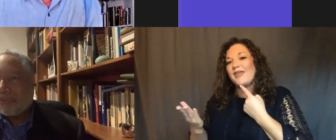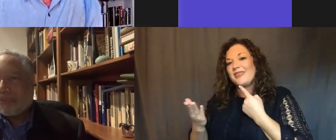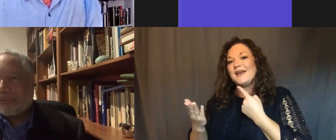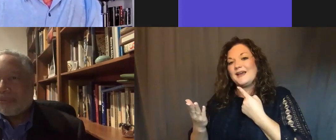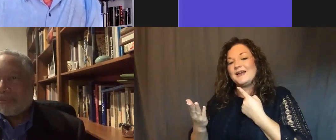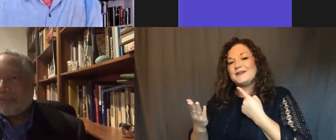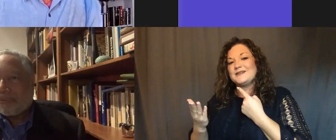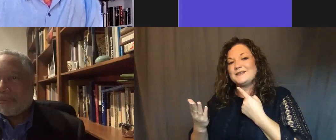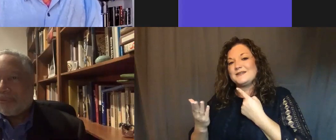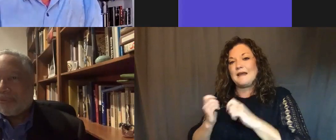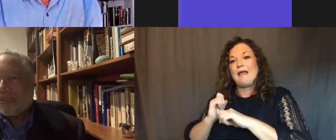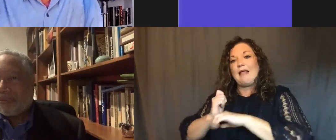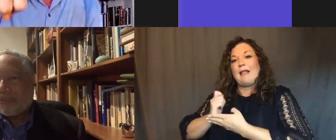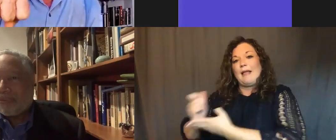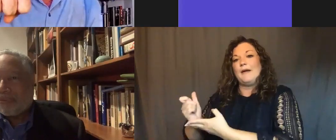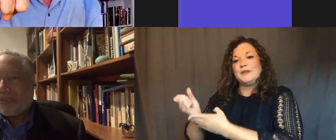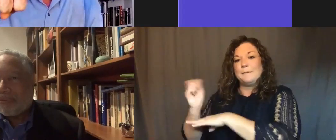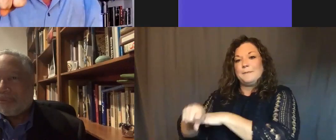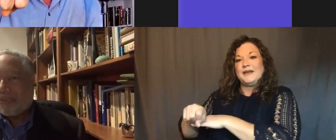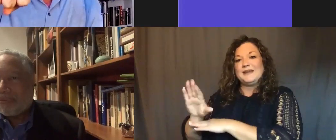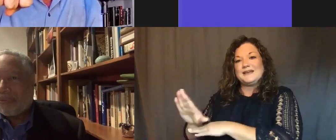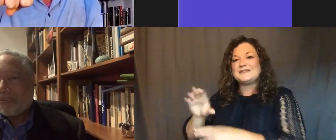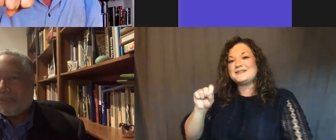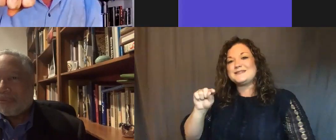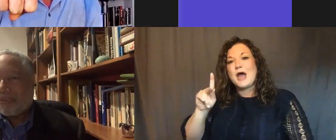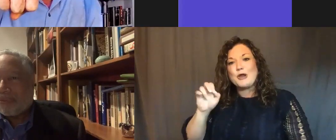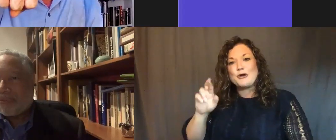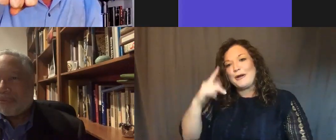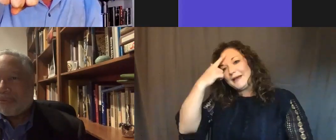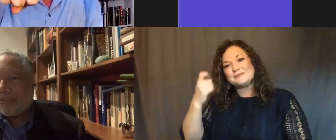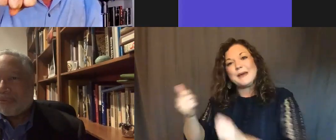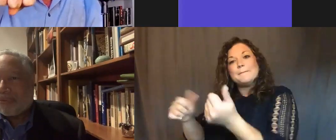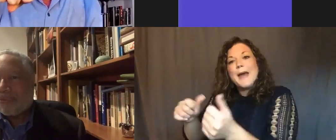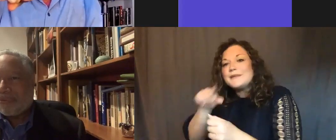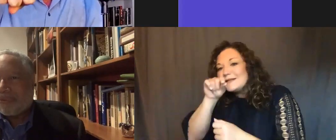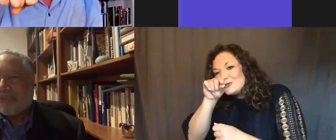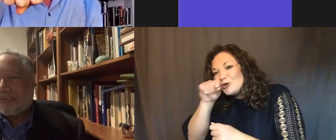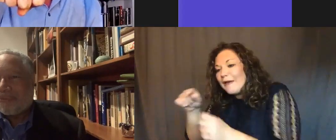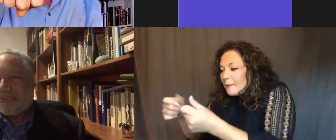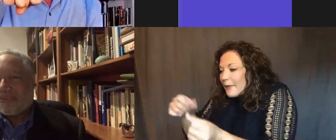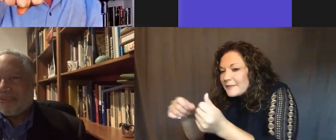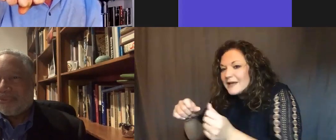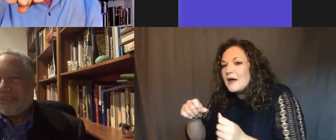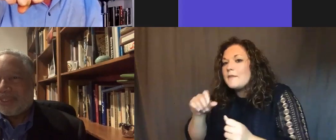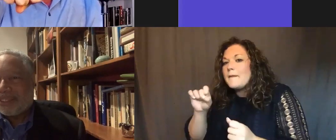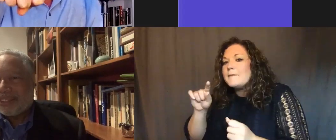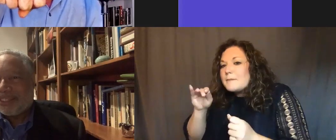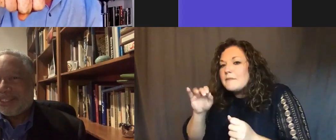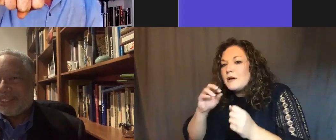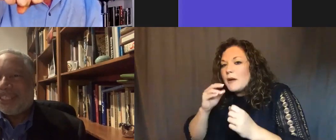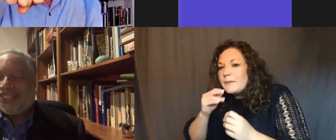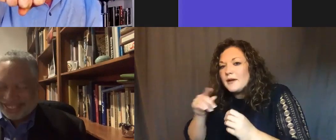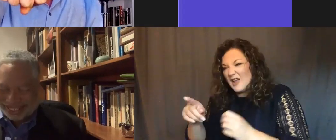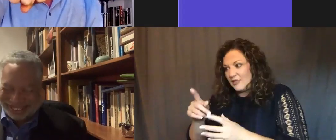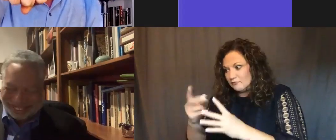to get over his stutter was that when he was baptizing some of the baby chicks in a lard can, he stuttered while saying the prayer and they drowned.